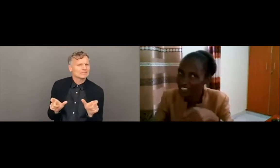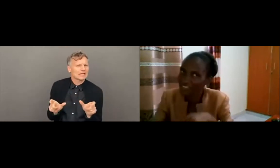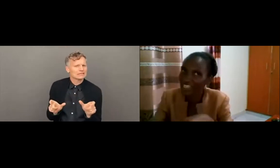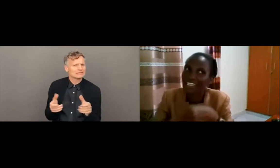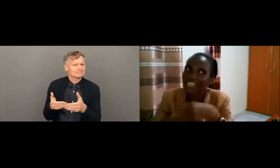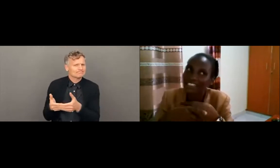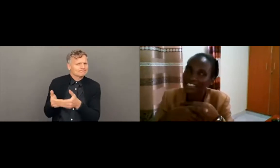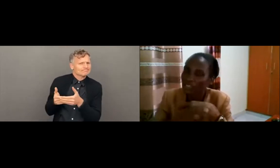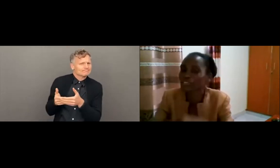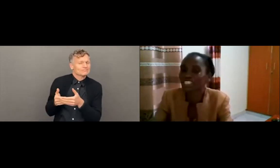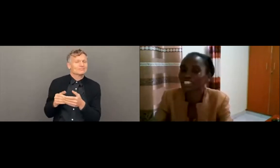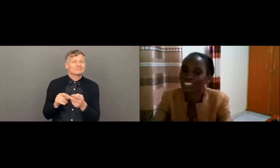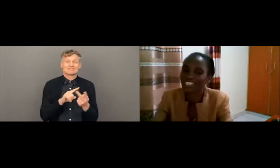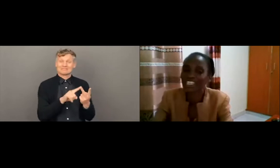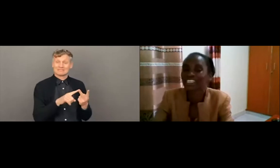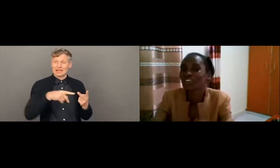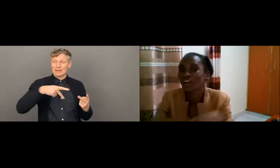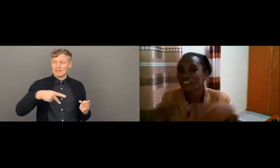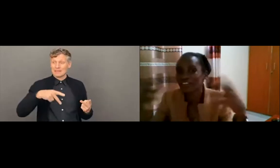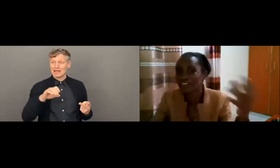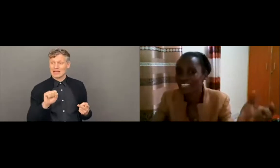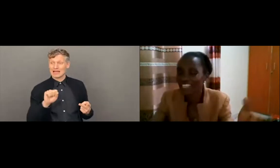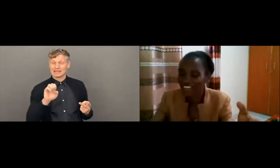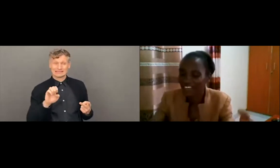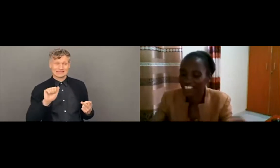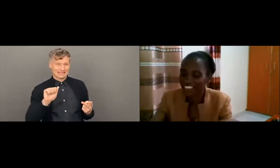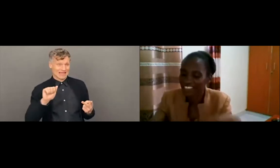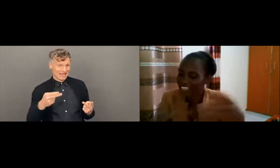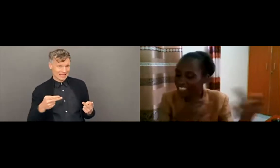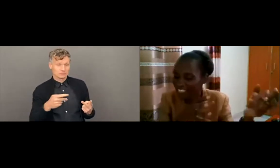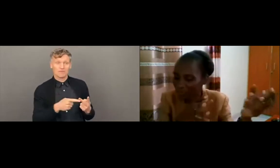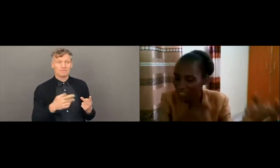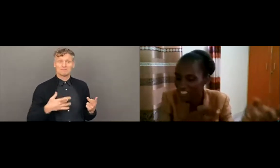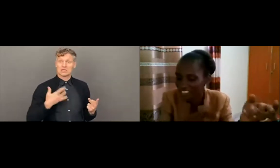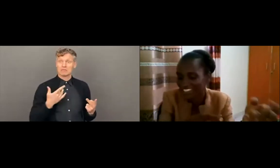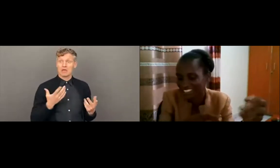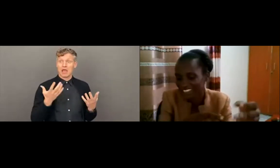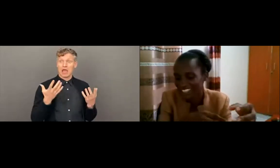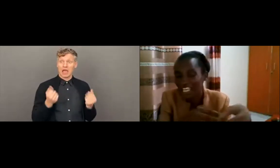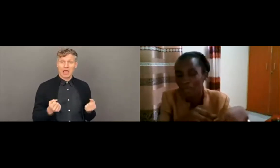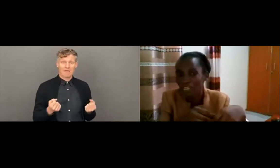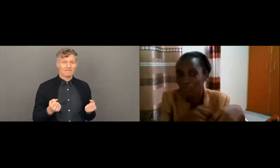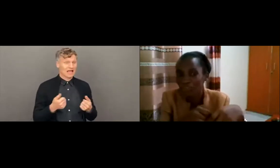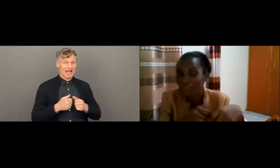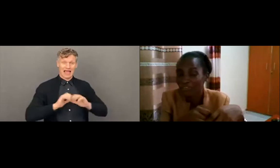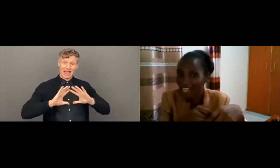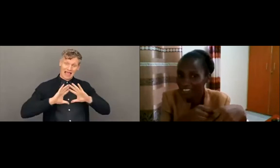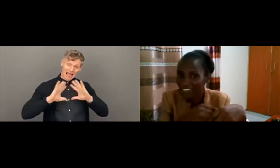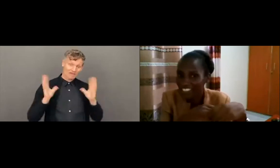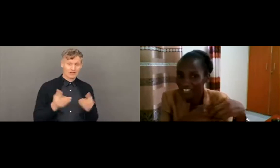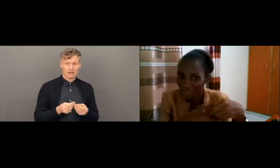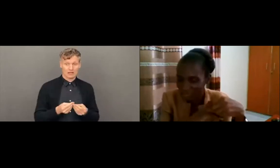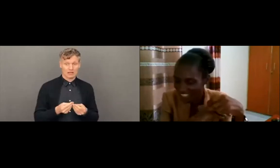uh, safeguarding and child protection, then you have everything covered that is under the PSHS. But we've